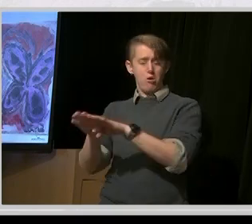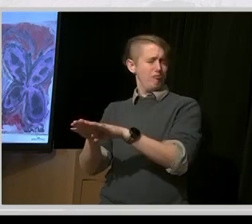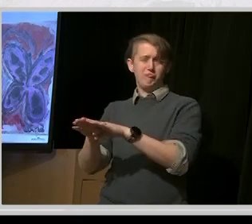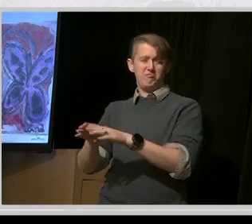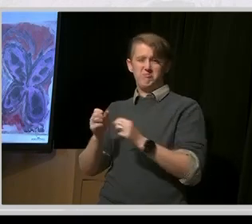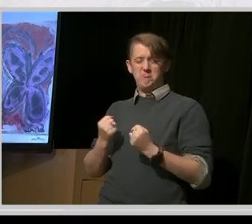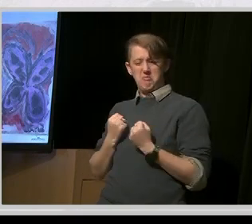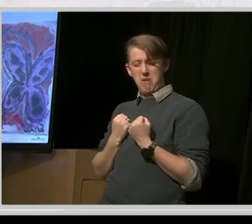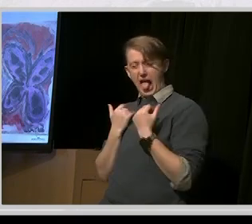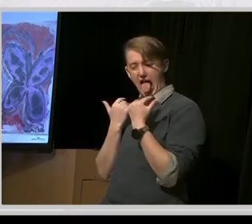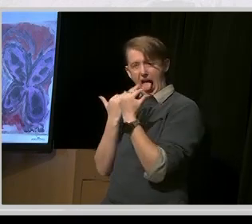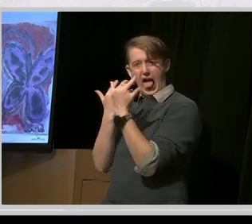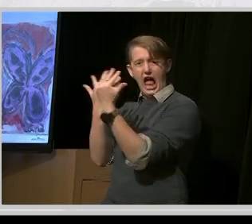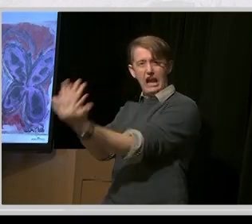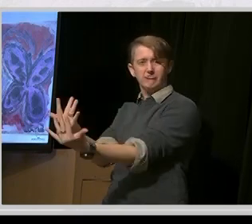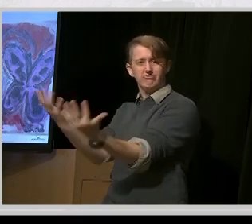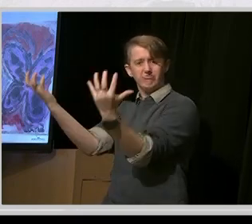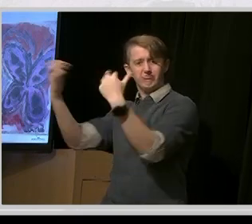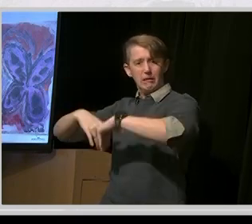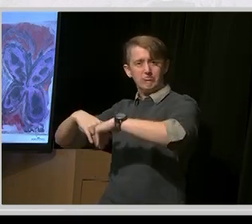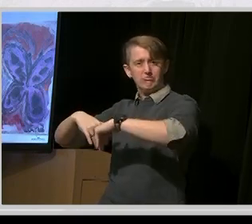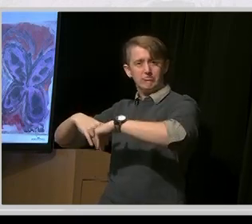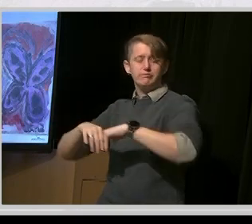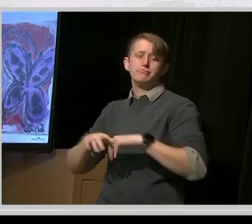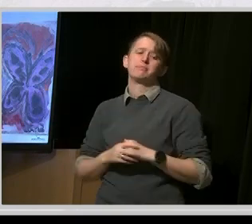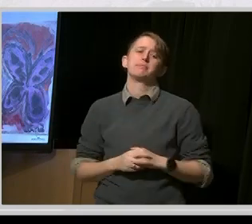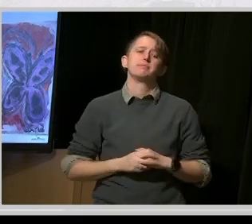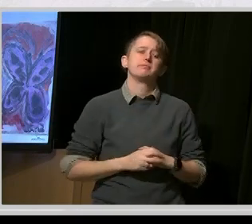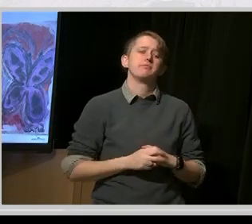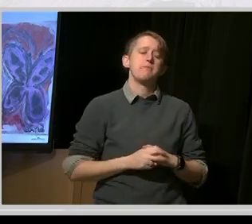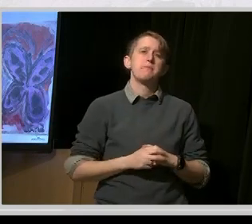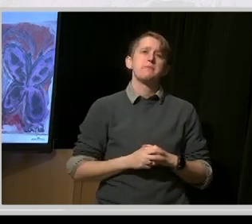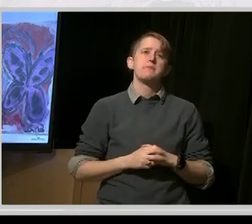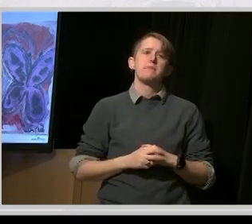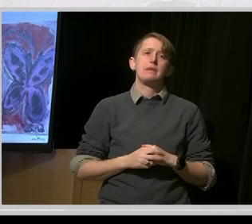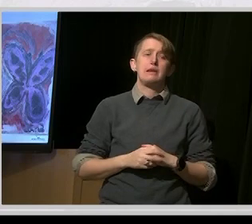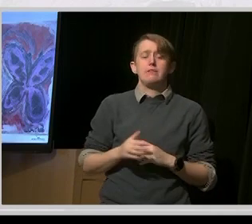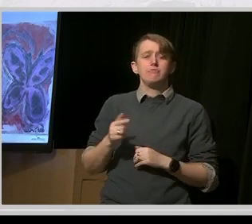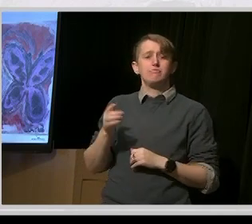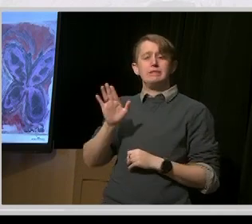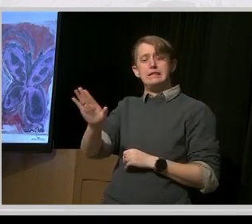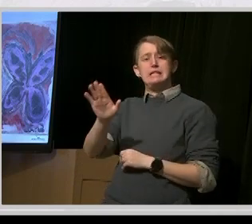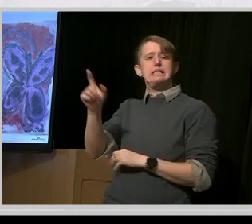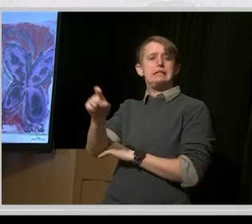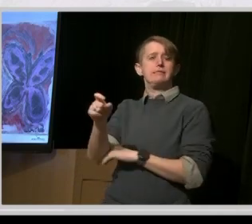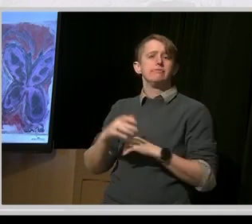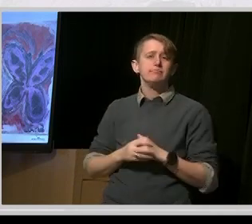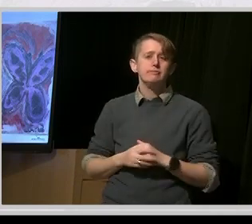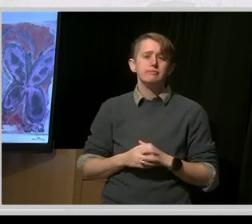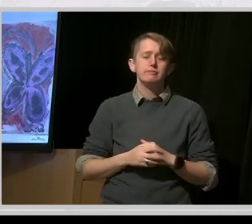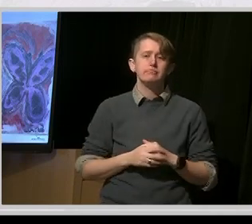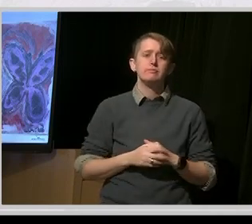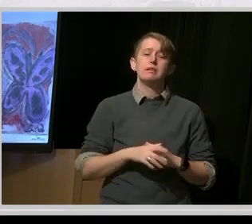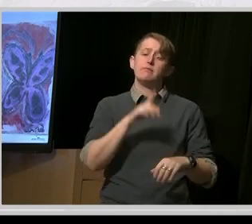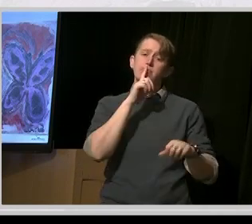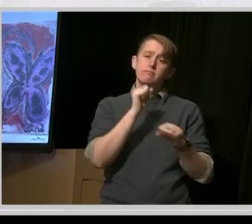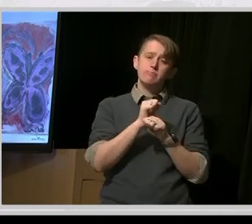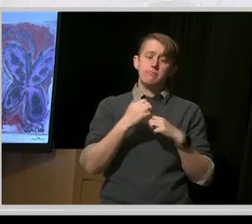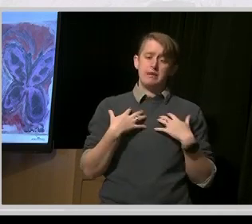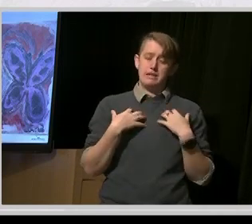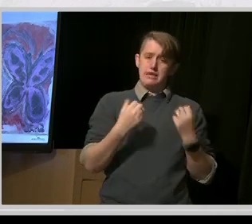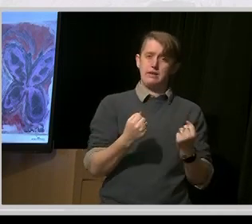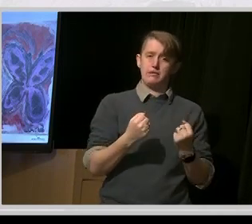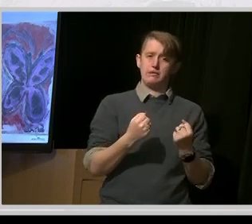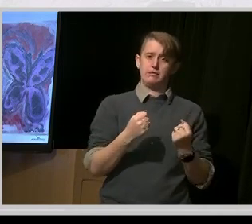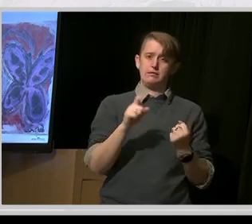Healing takes patience, because sometimes true safety may never